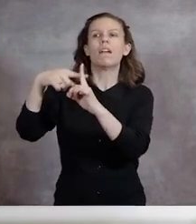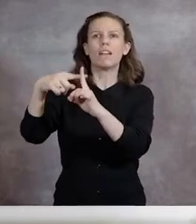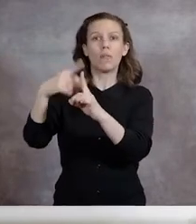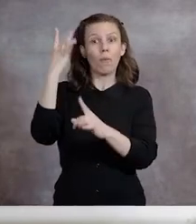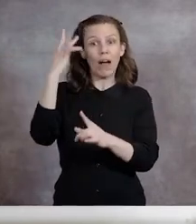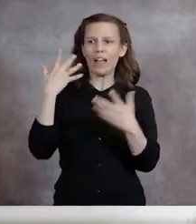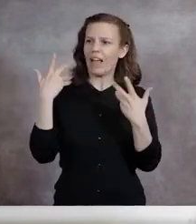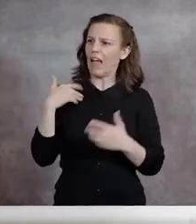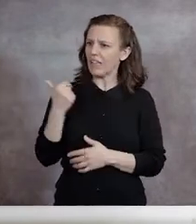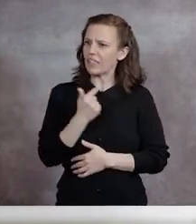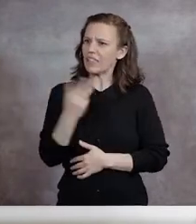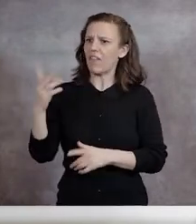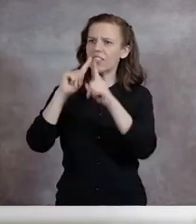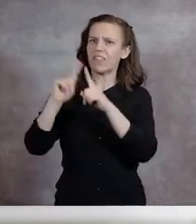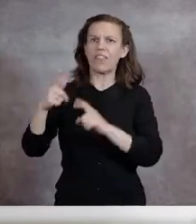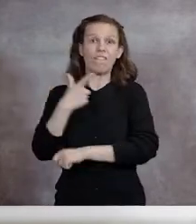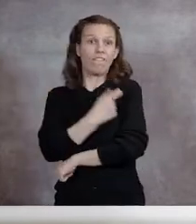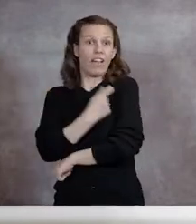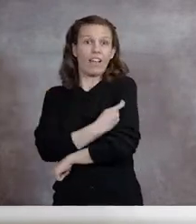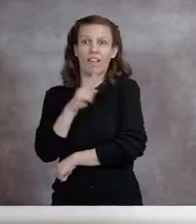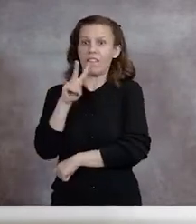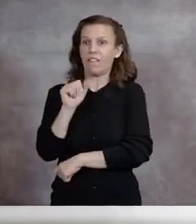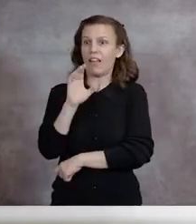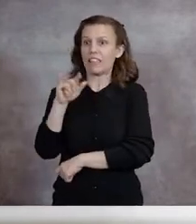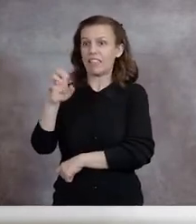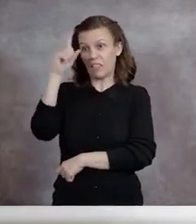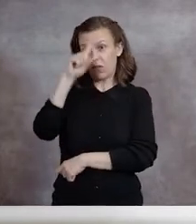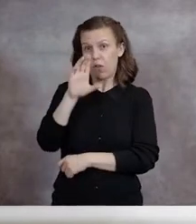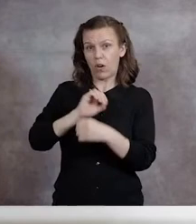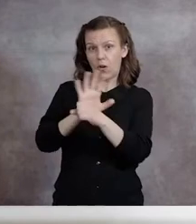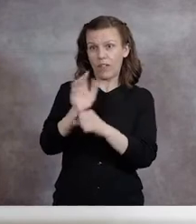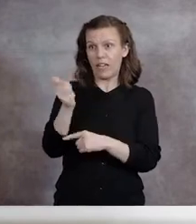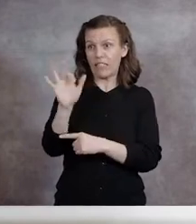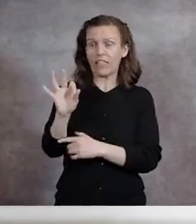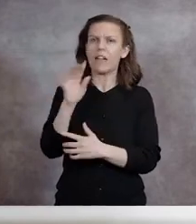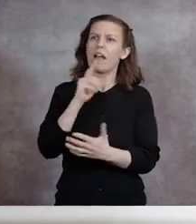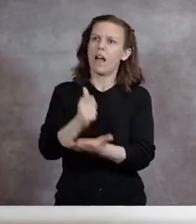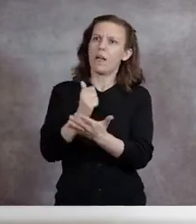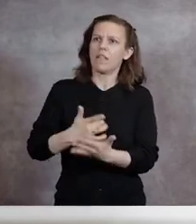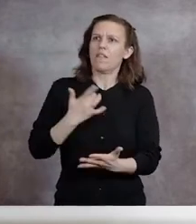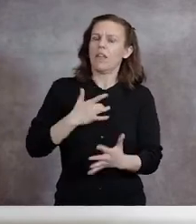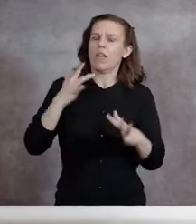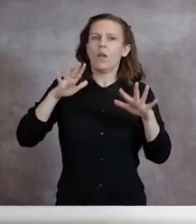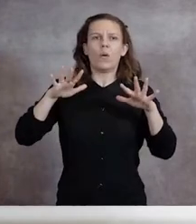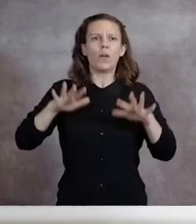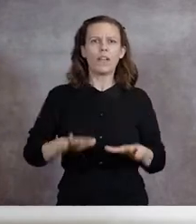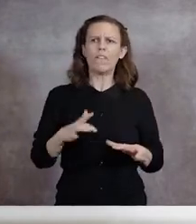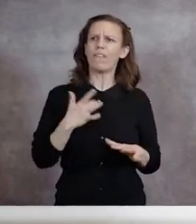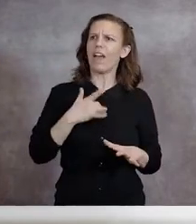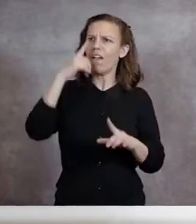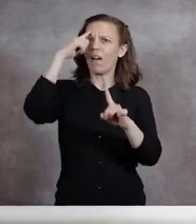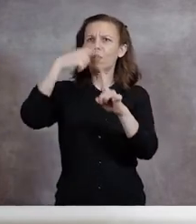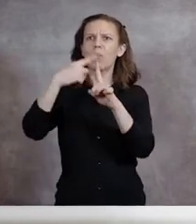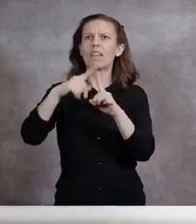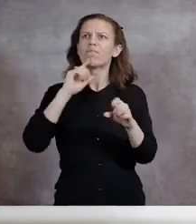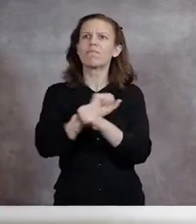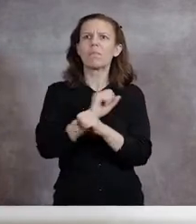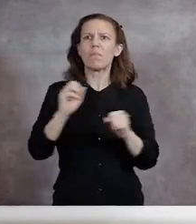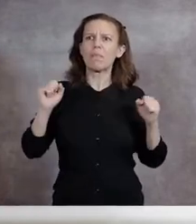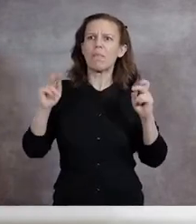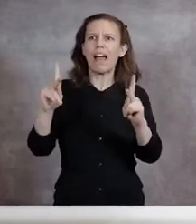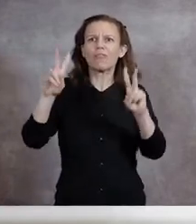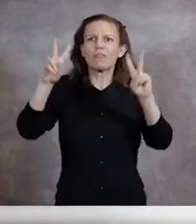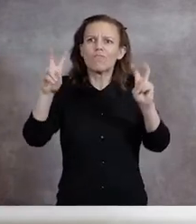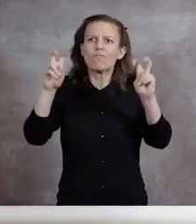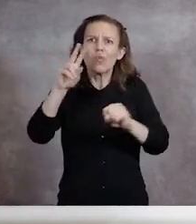several COVID-19 vaccines bringing a palpable sense of relief. We were optimistic life might return to something approaching